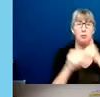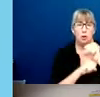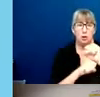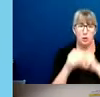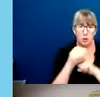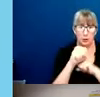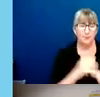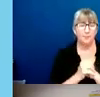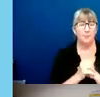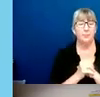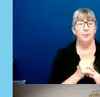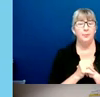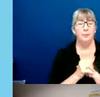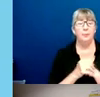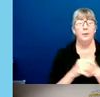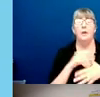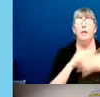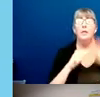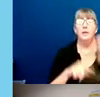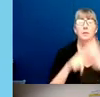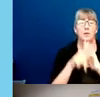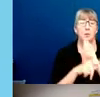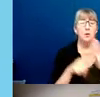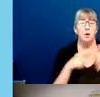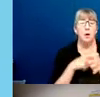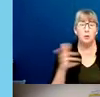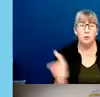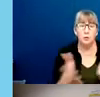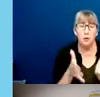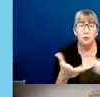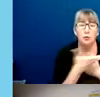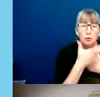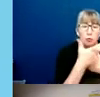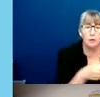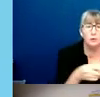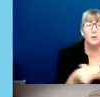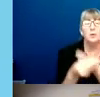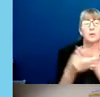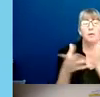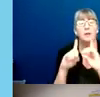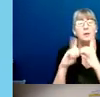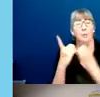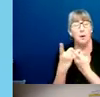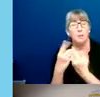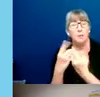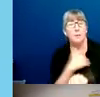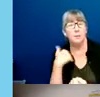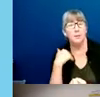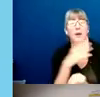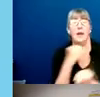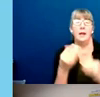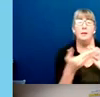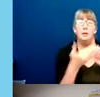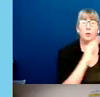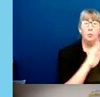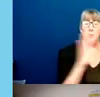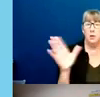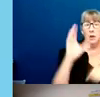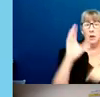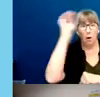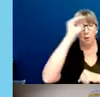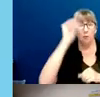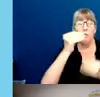principles are, foster trust and provide department members and the community of voice in the complaint and disciplinary